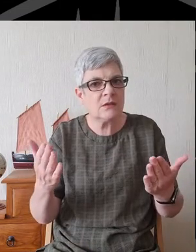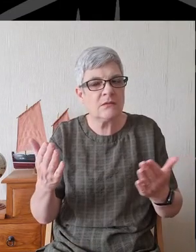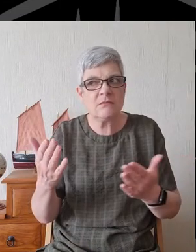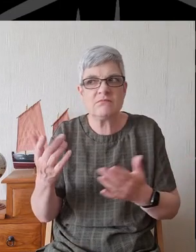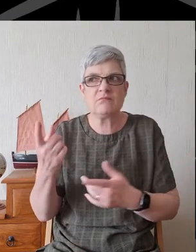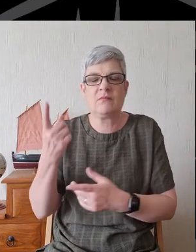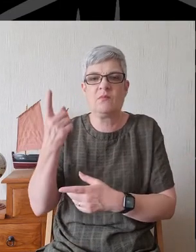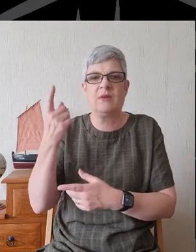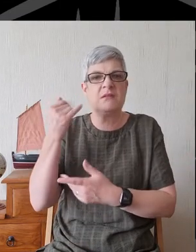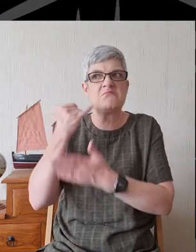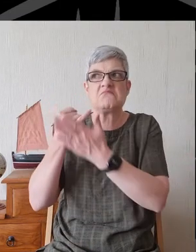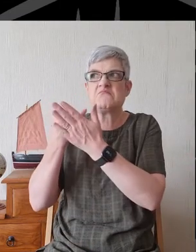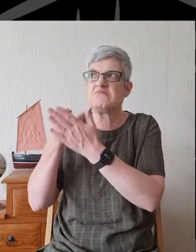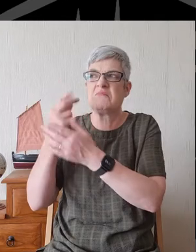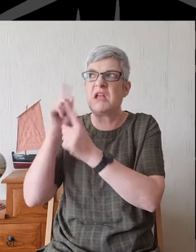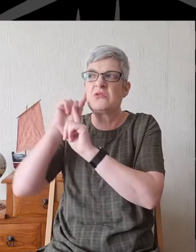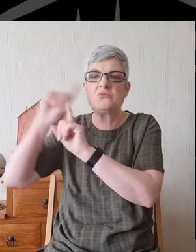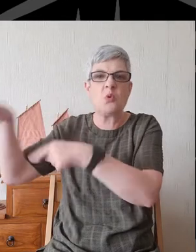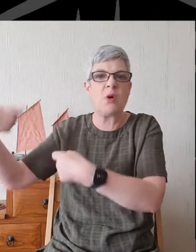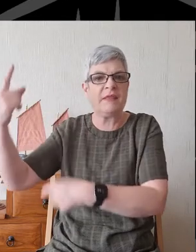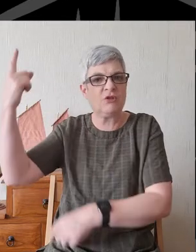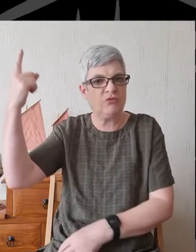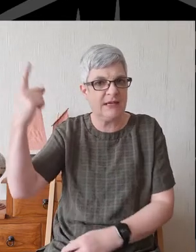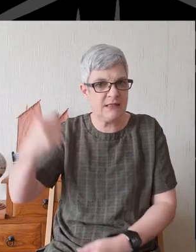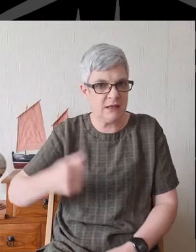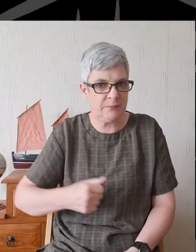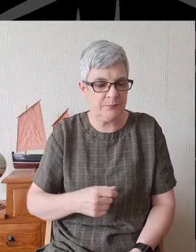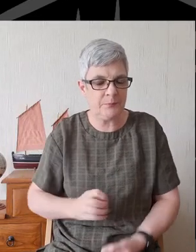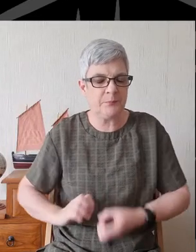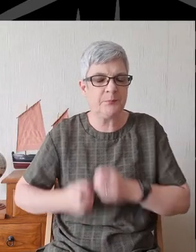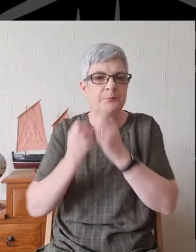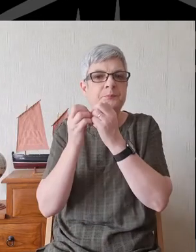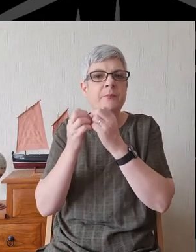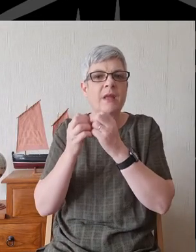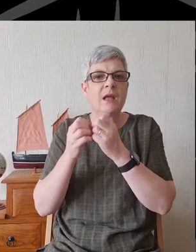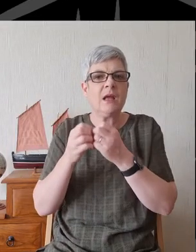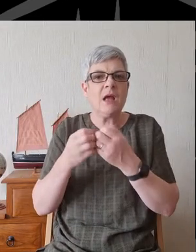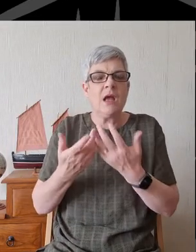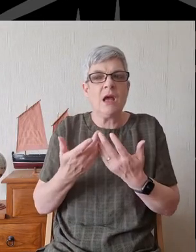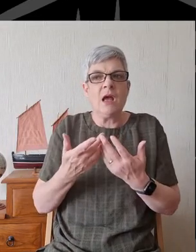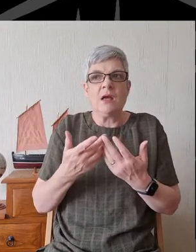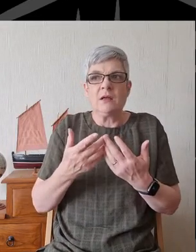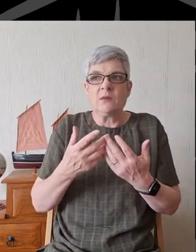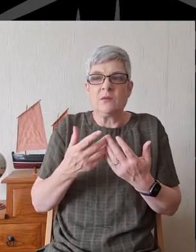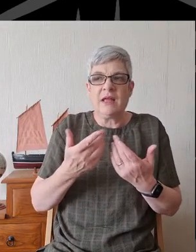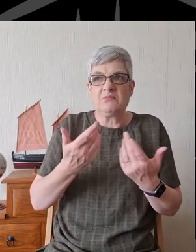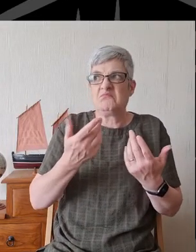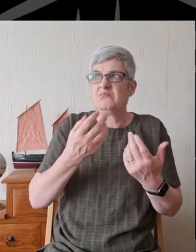We imagine that our experience of God depends on stunning hillsides or whatever.